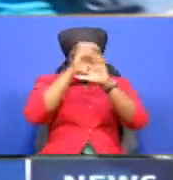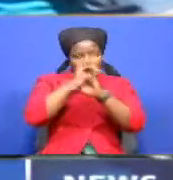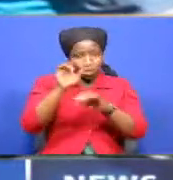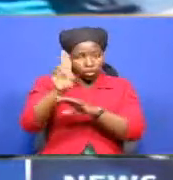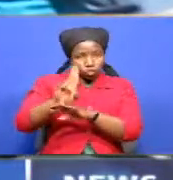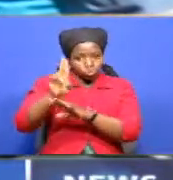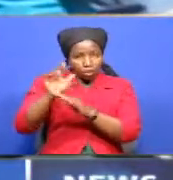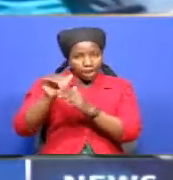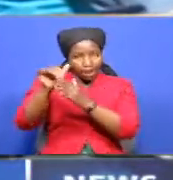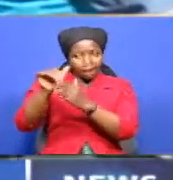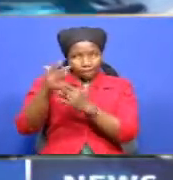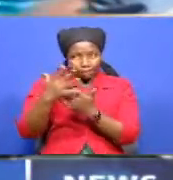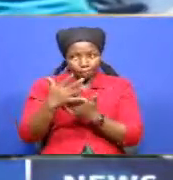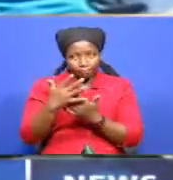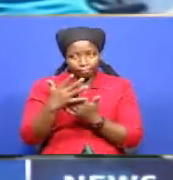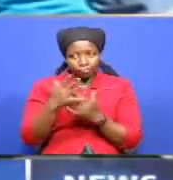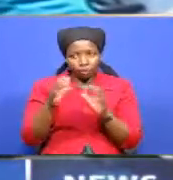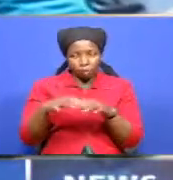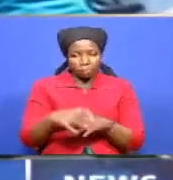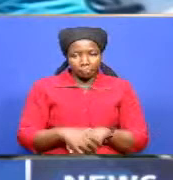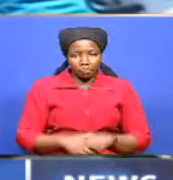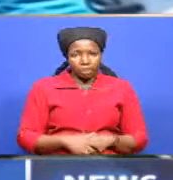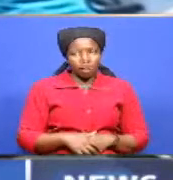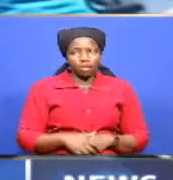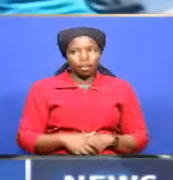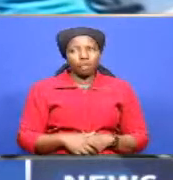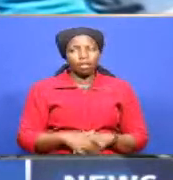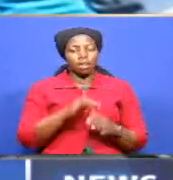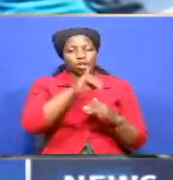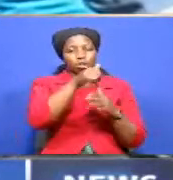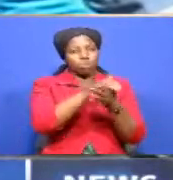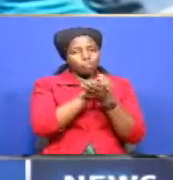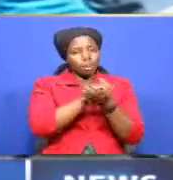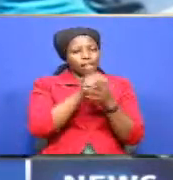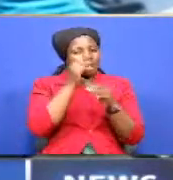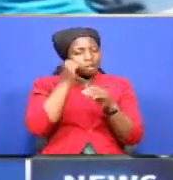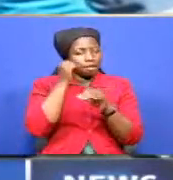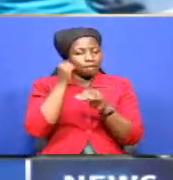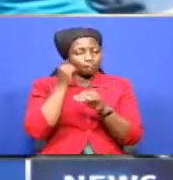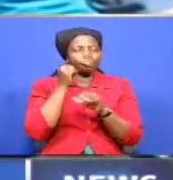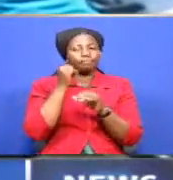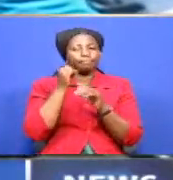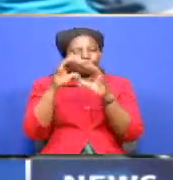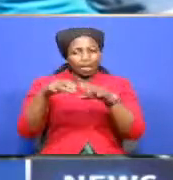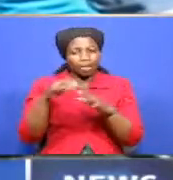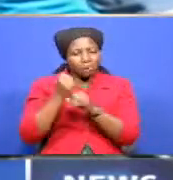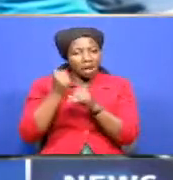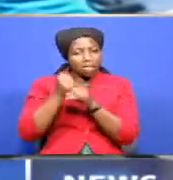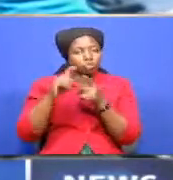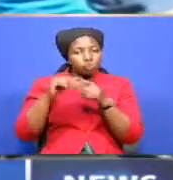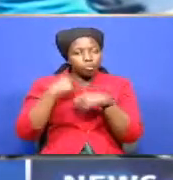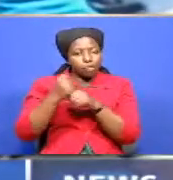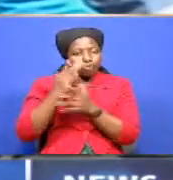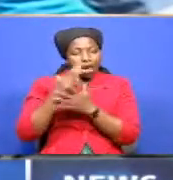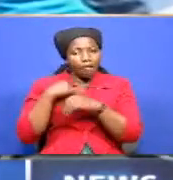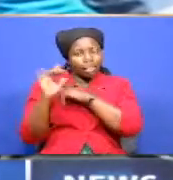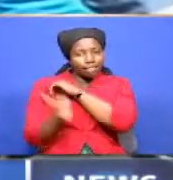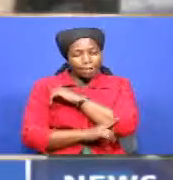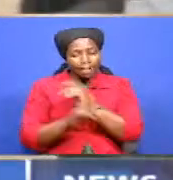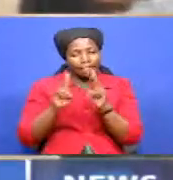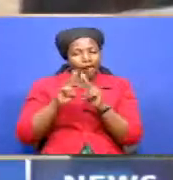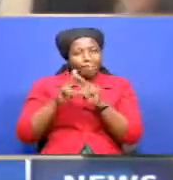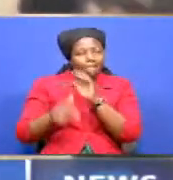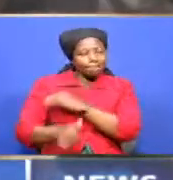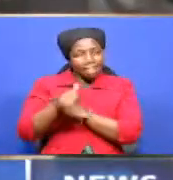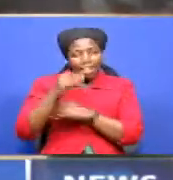finally cracking the whip to ensure that there's party discipline and it is very dangerous when you have a party that doesn't have